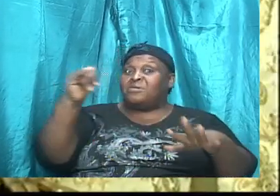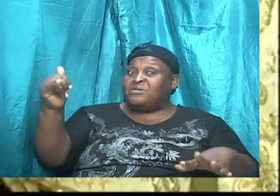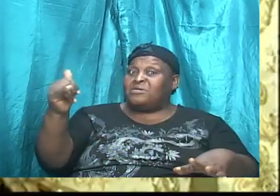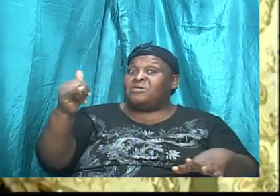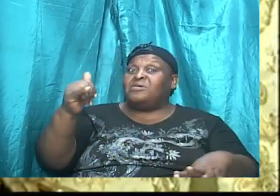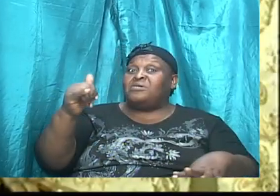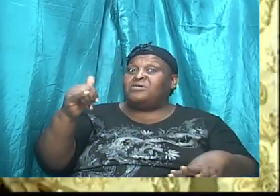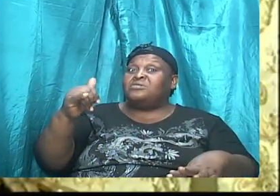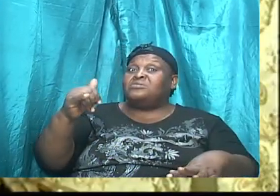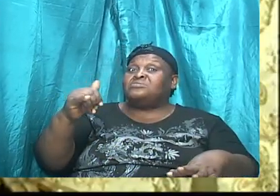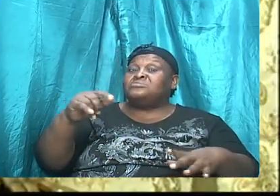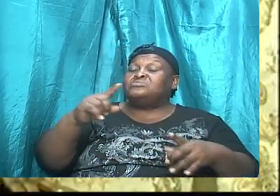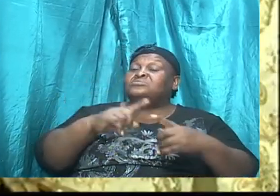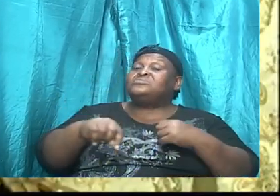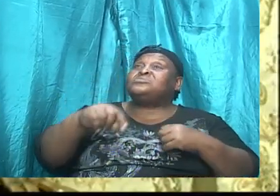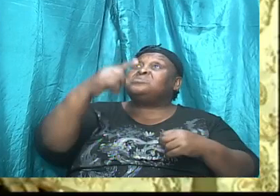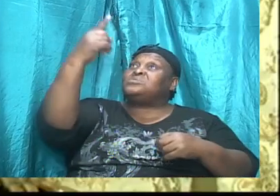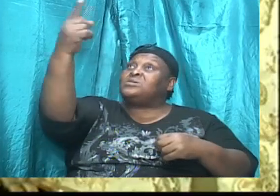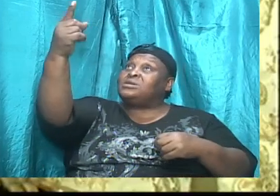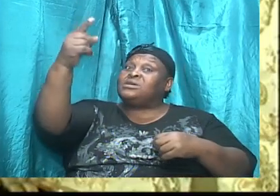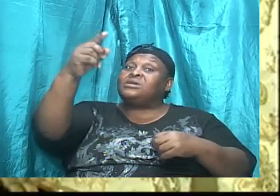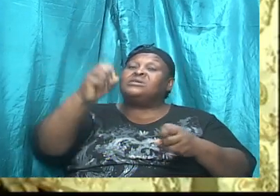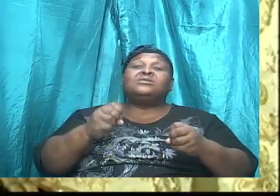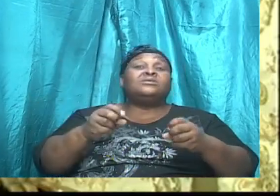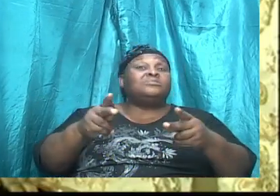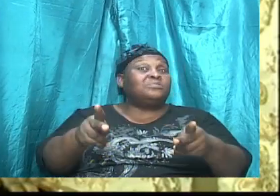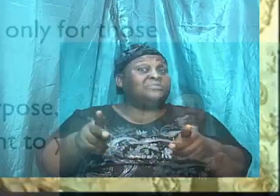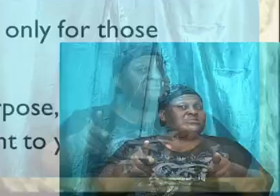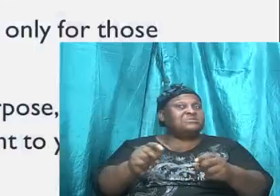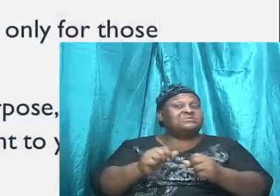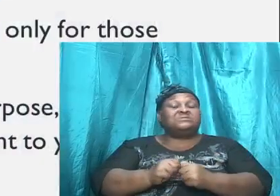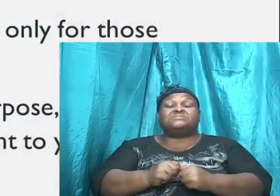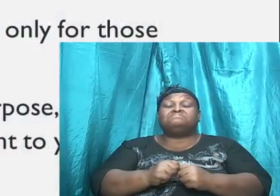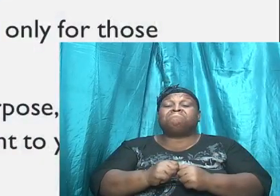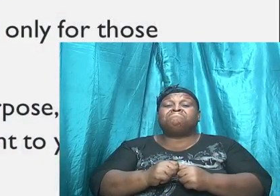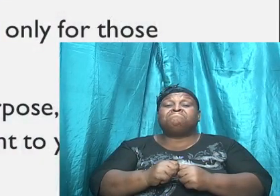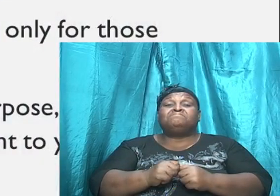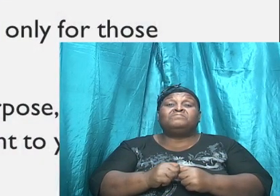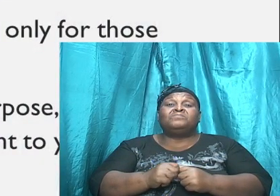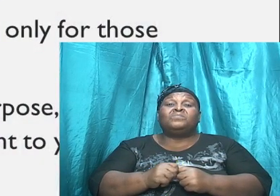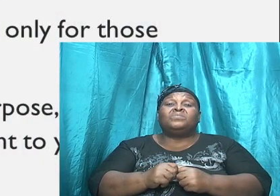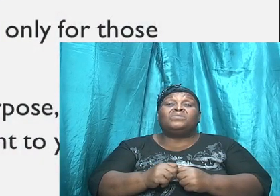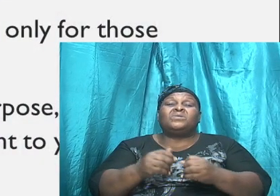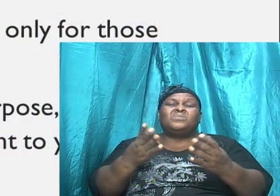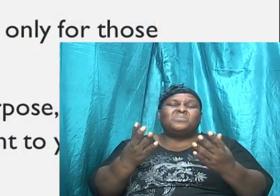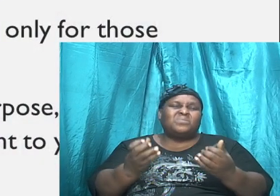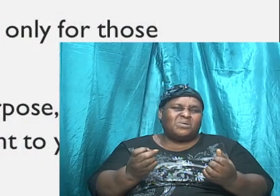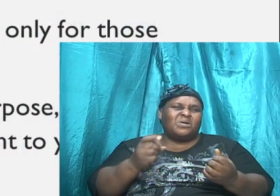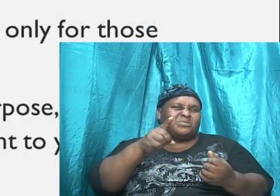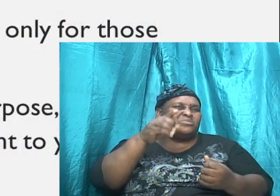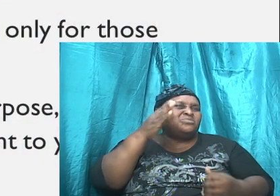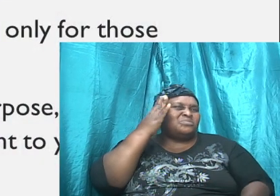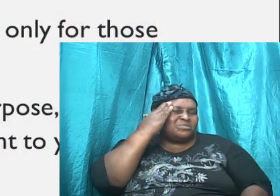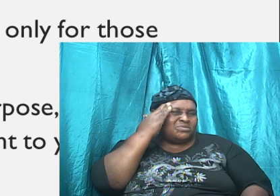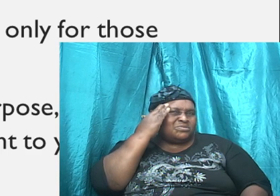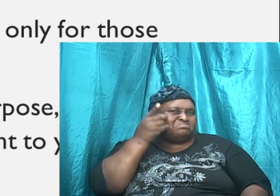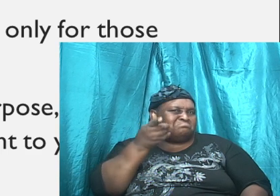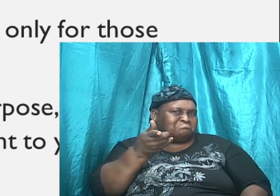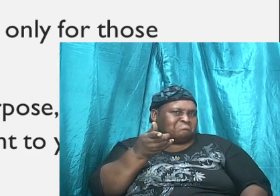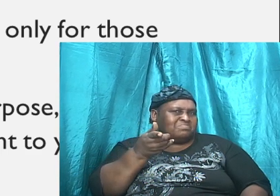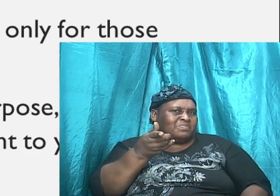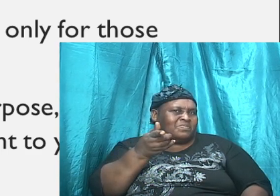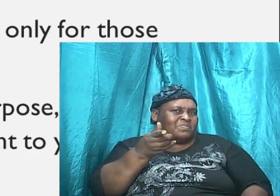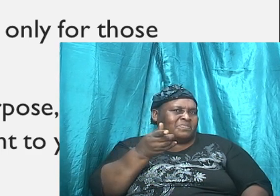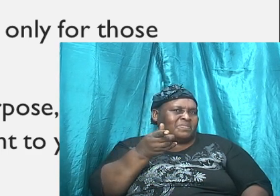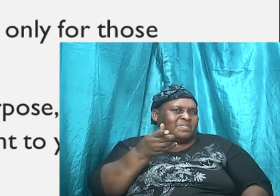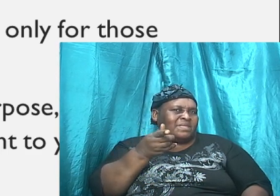according to his purpose. Now, I want you to note this, that it's not, it's not, it